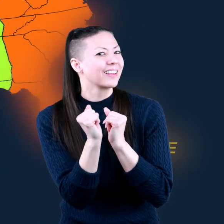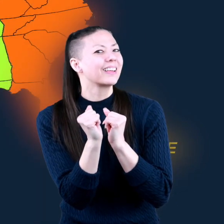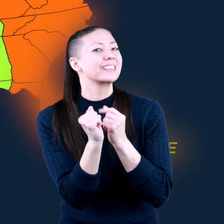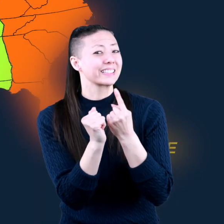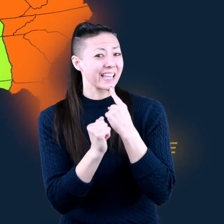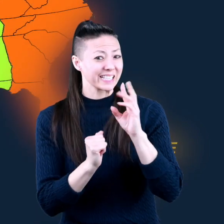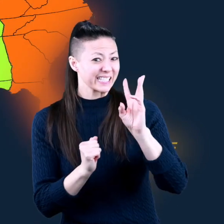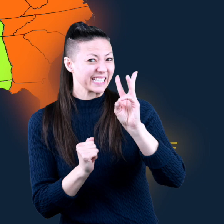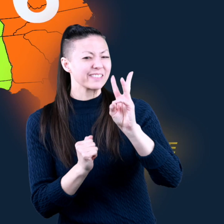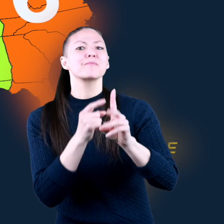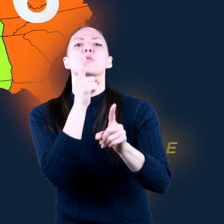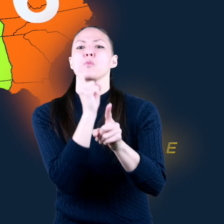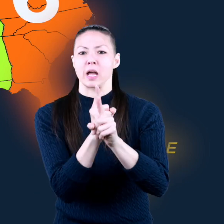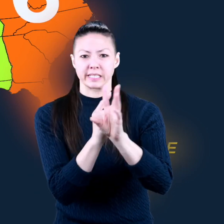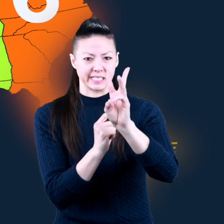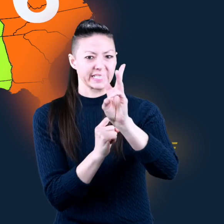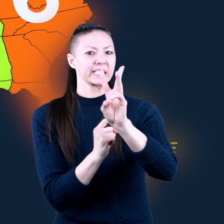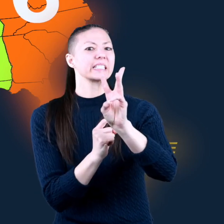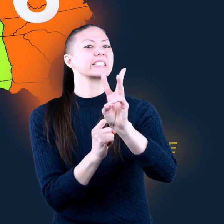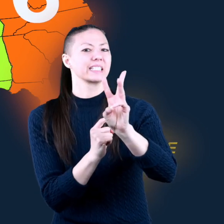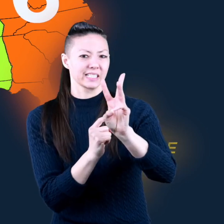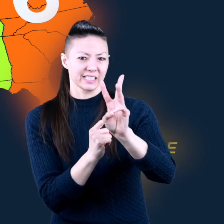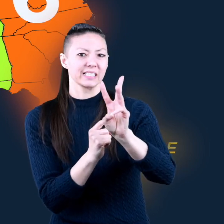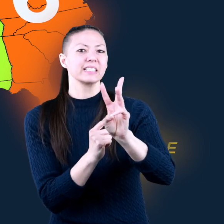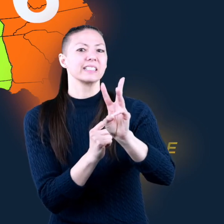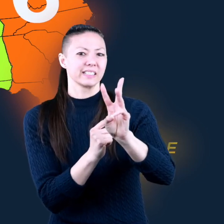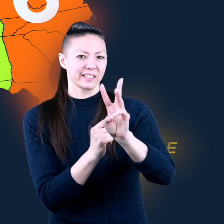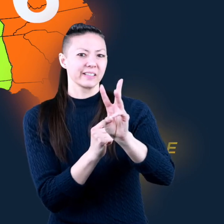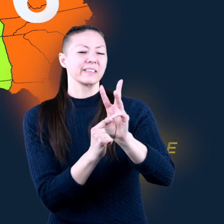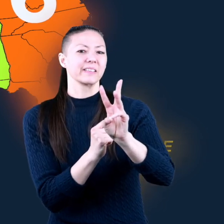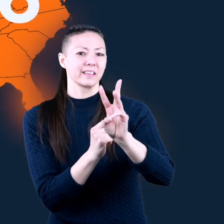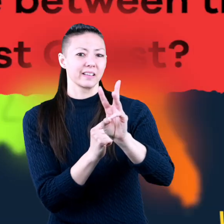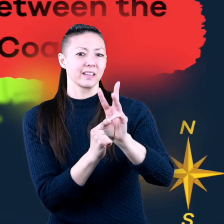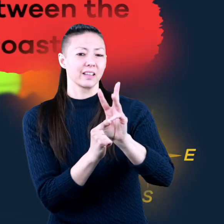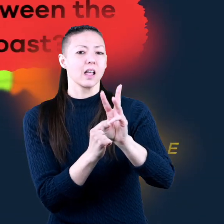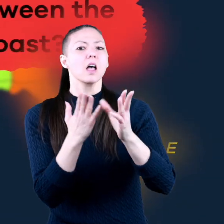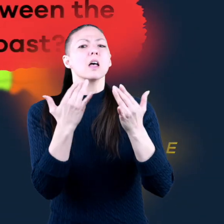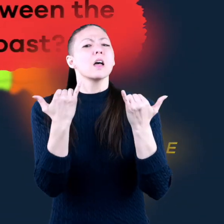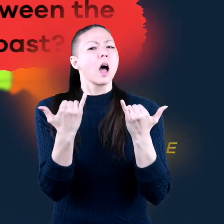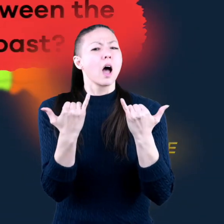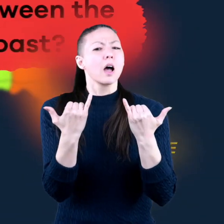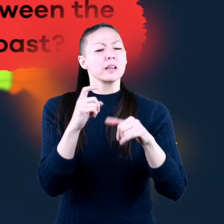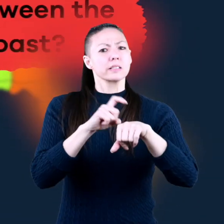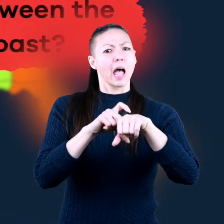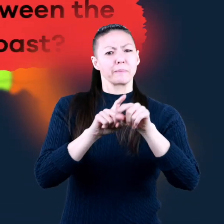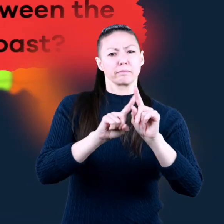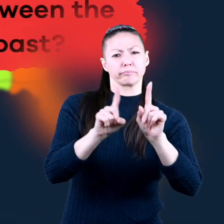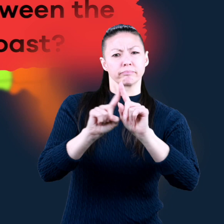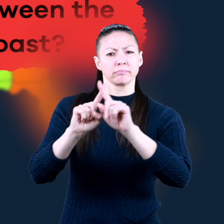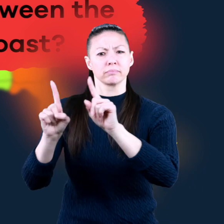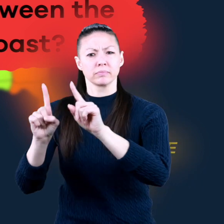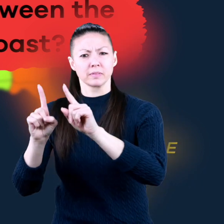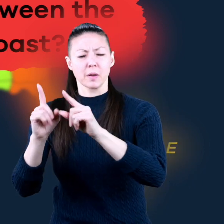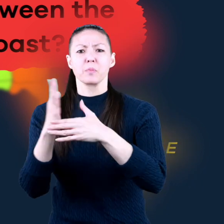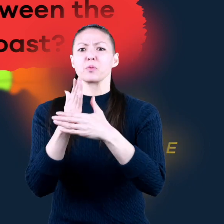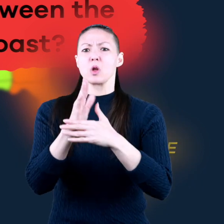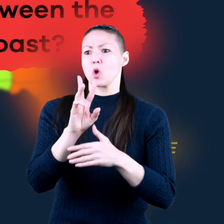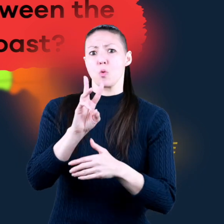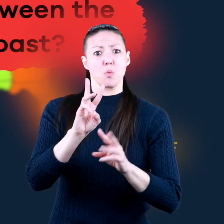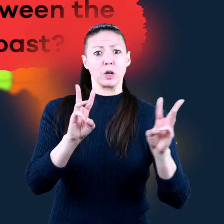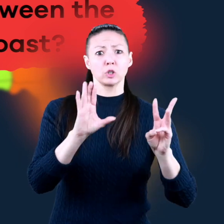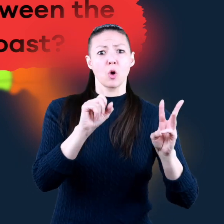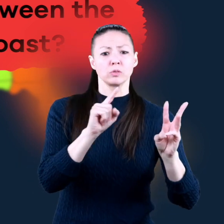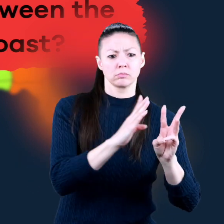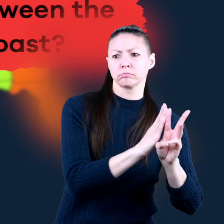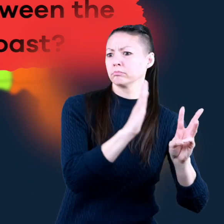If you said 6, that's exactly right! What is the time difference between the West Coast